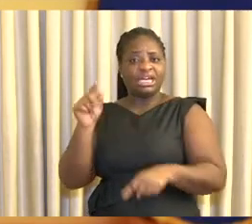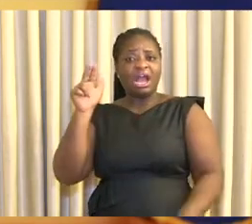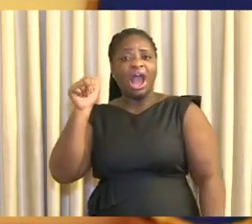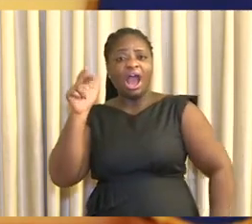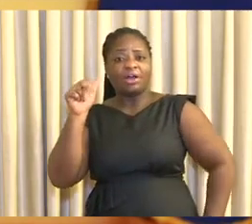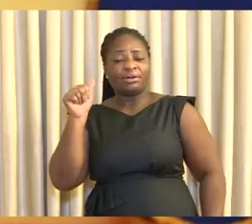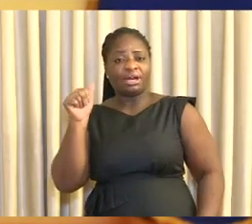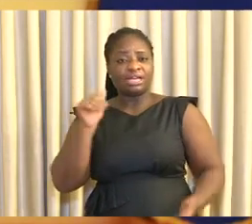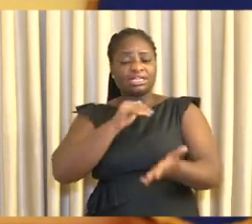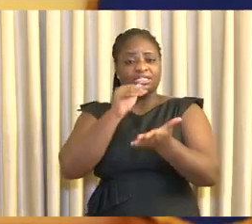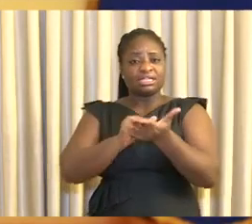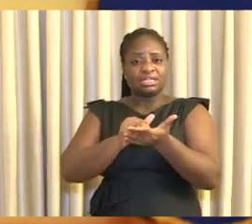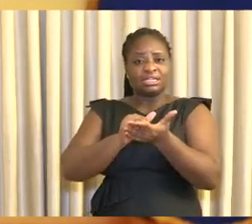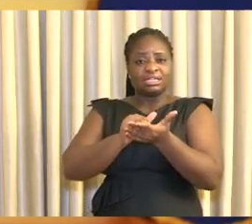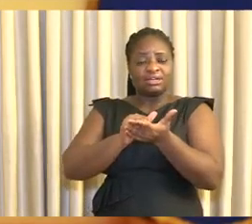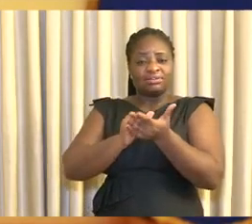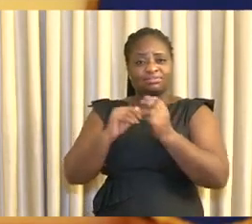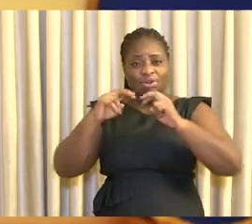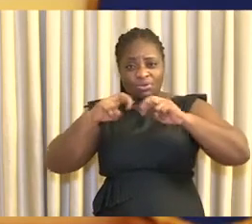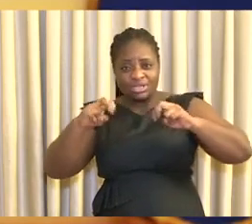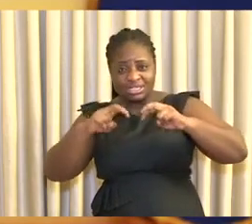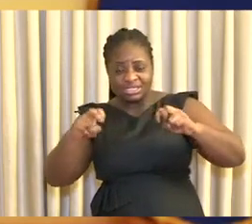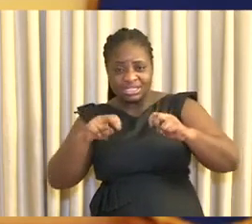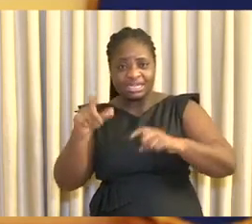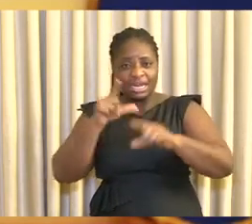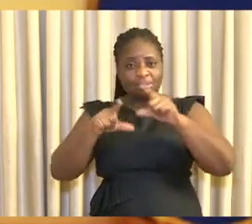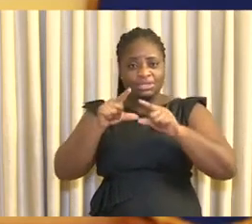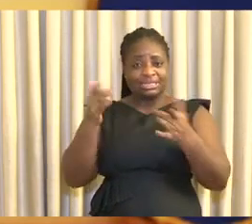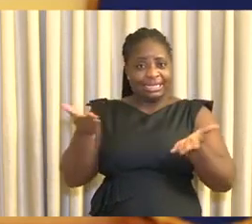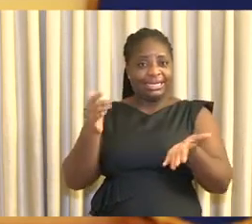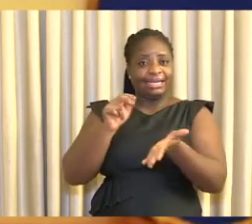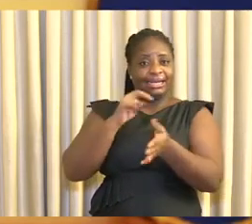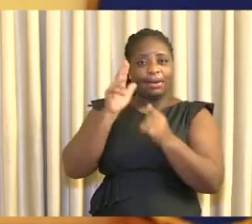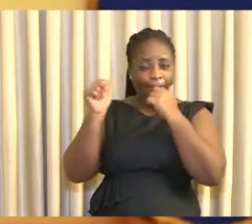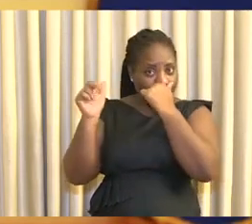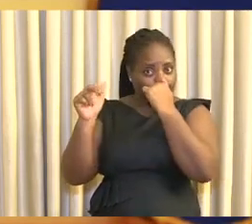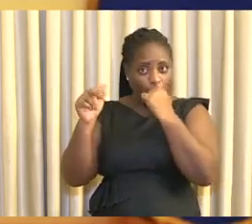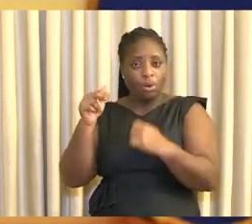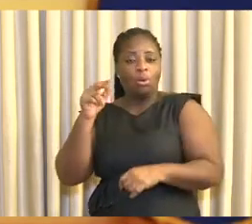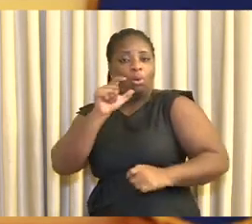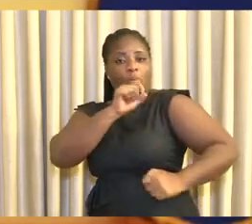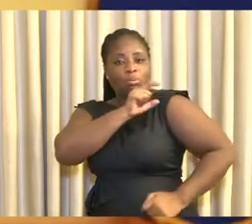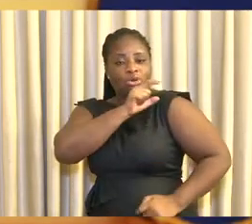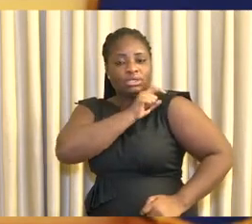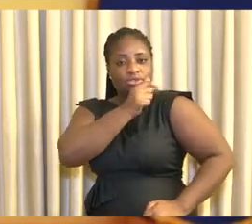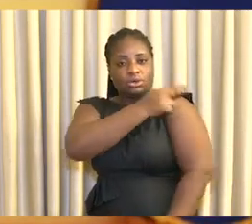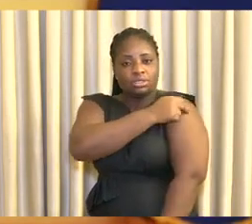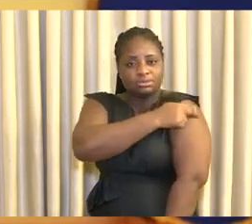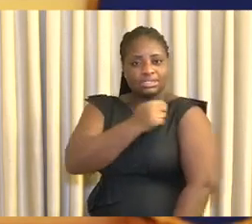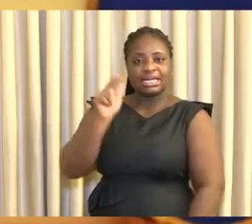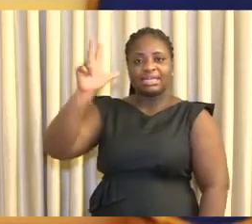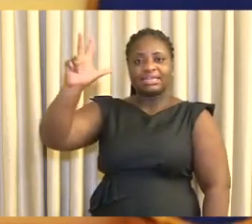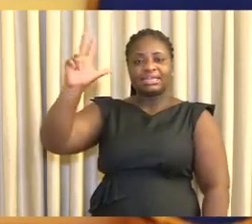the Center for Scientific and Industrial Research Research Laboratory in Accra, the Police Hospital, the 37 Military